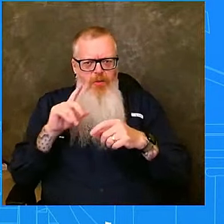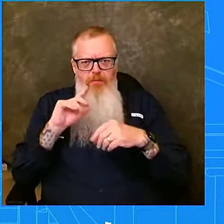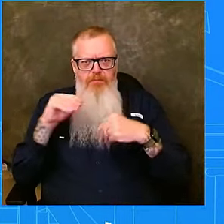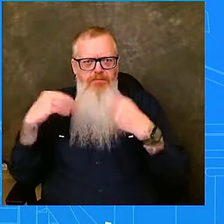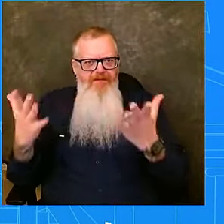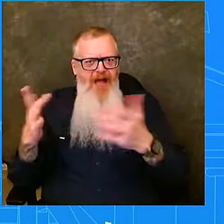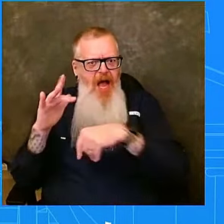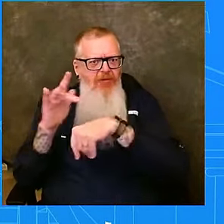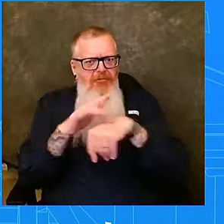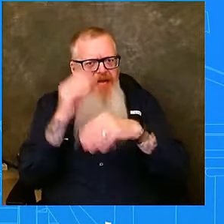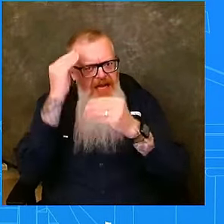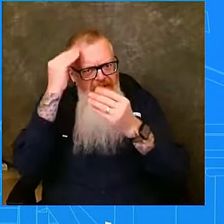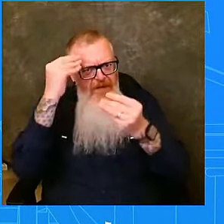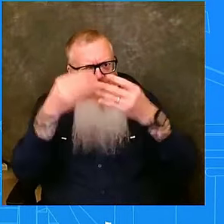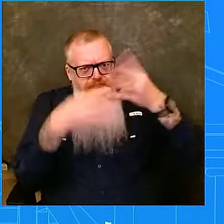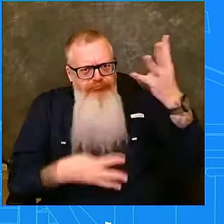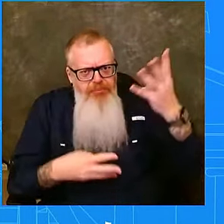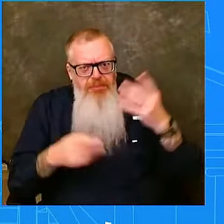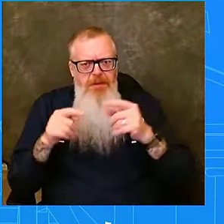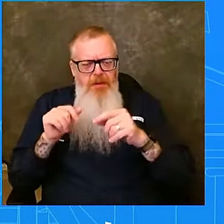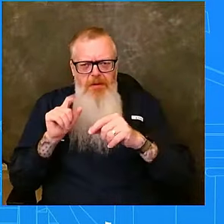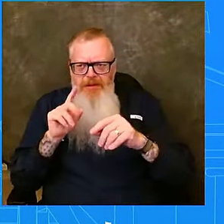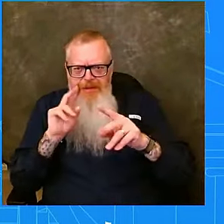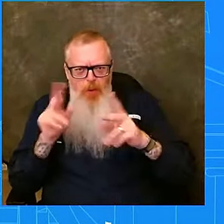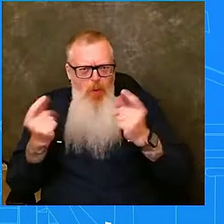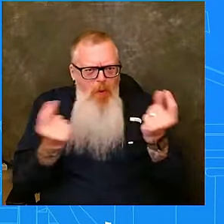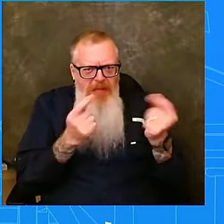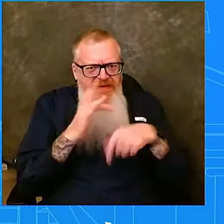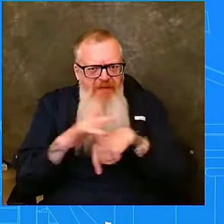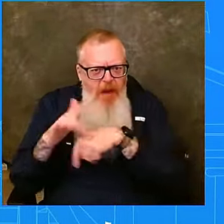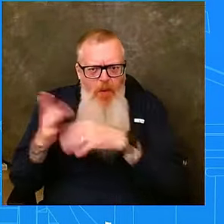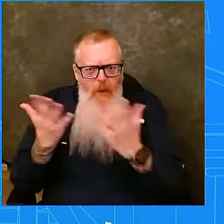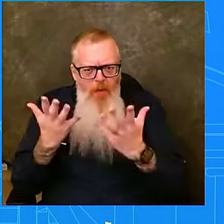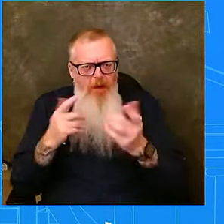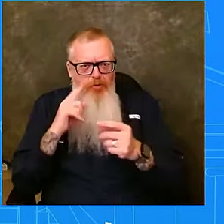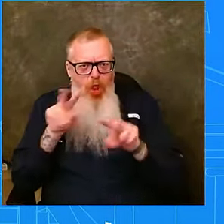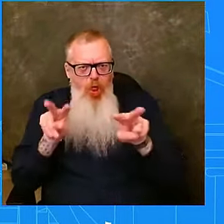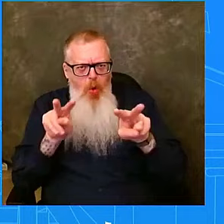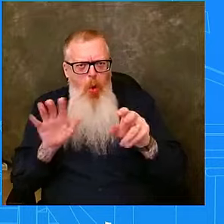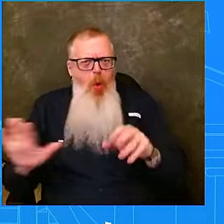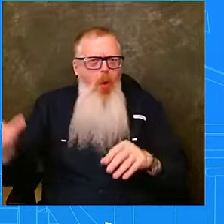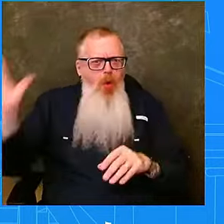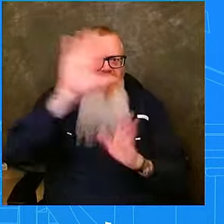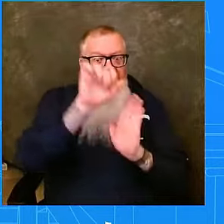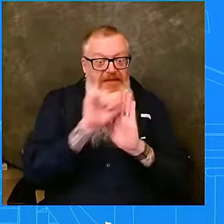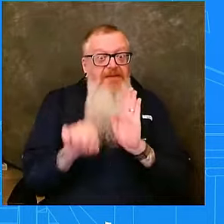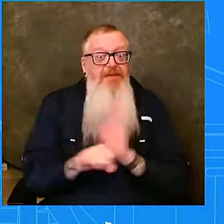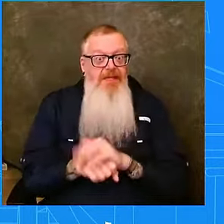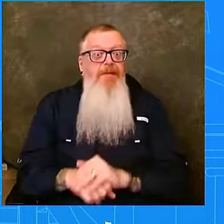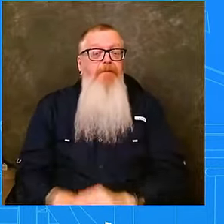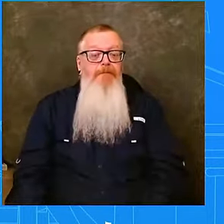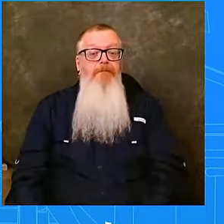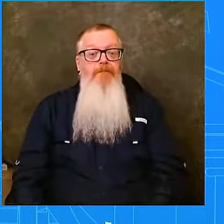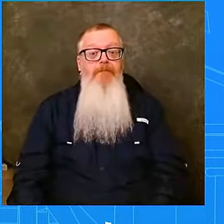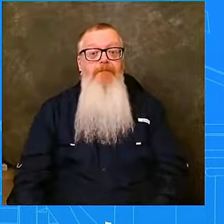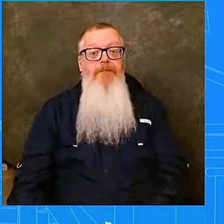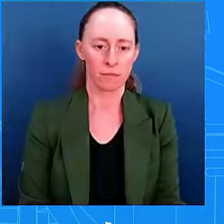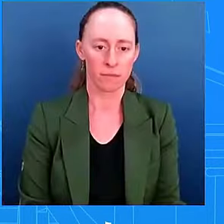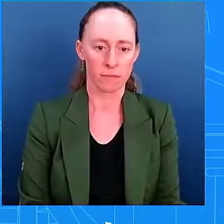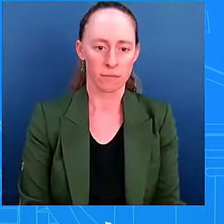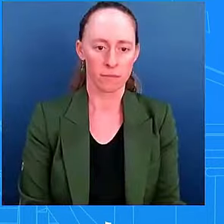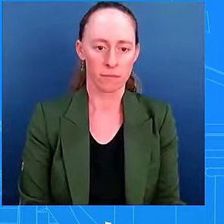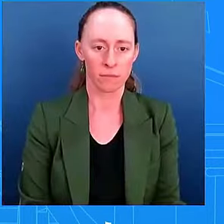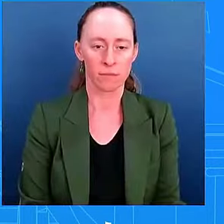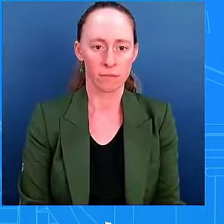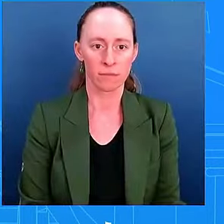making landfall and moving across the state. And I know, Administrator, you have to head out. Kayla, you have the last question. Okay. Hi, Administrator.